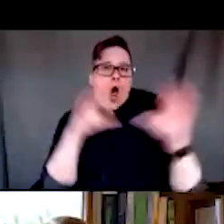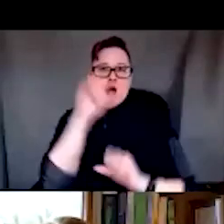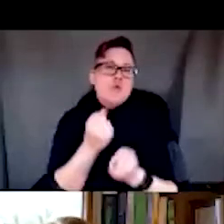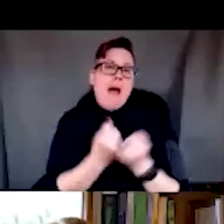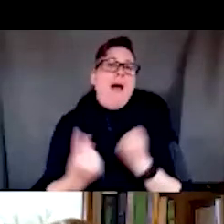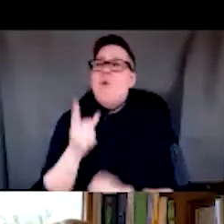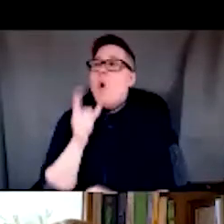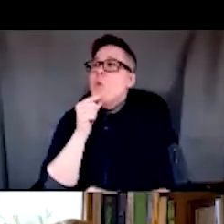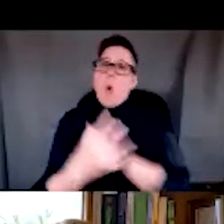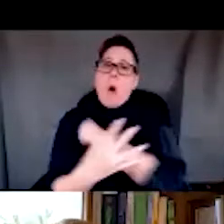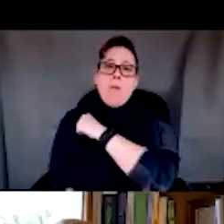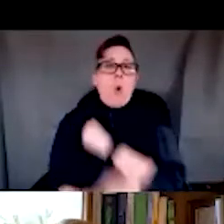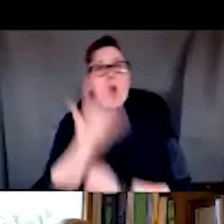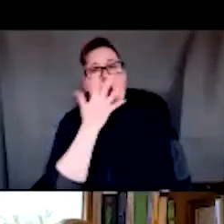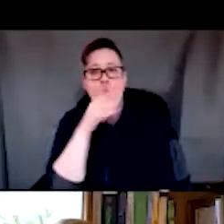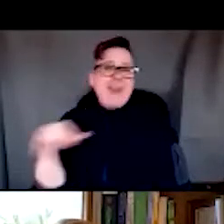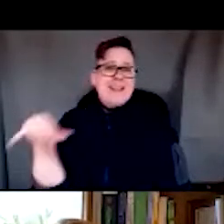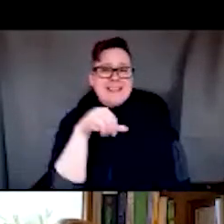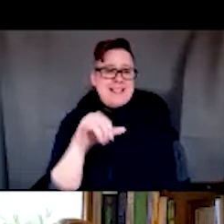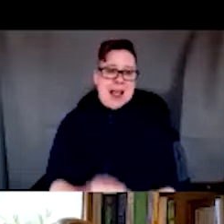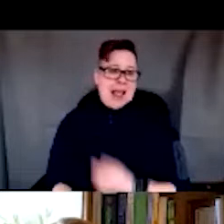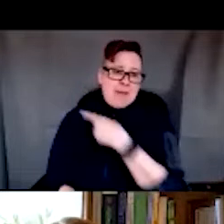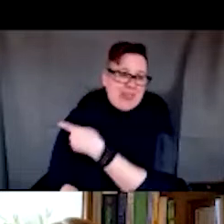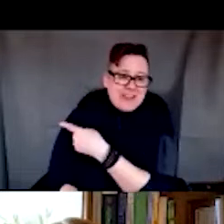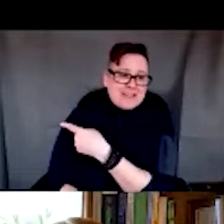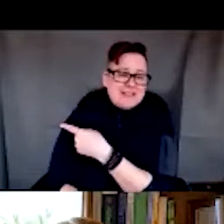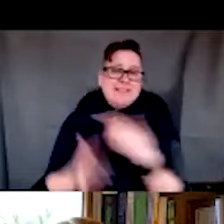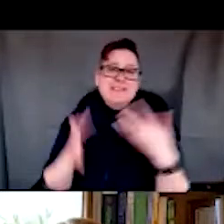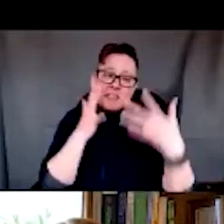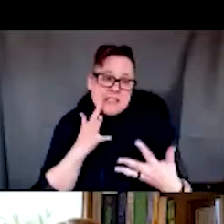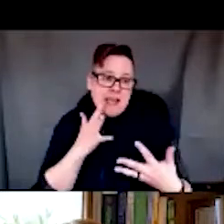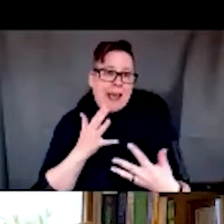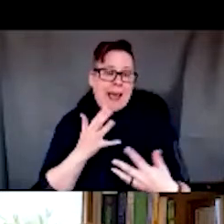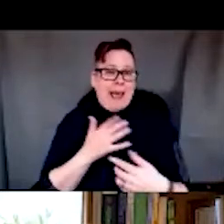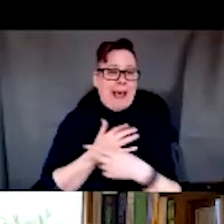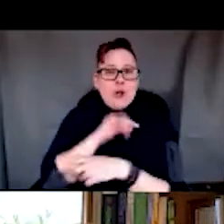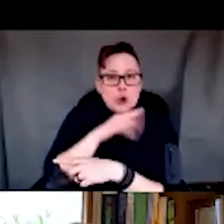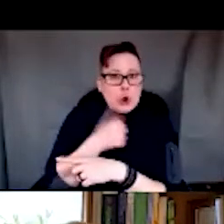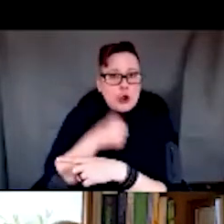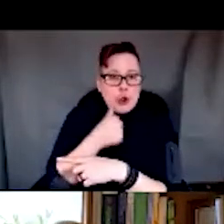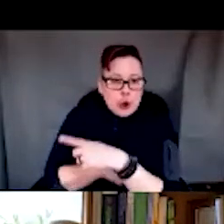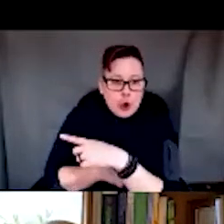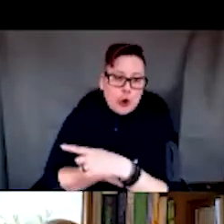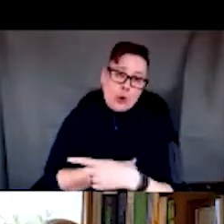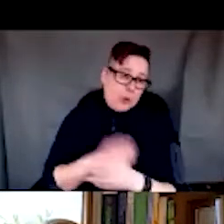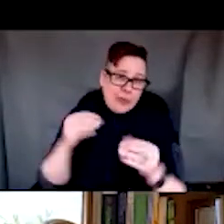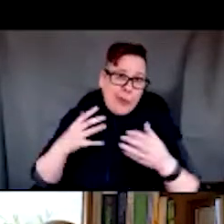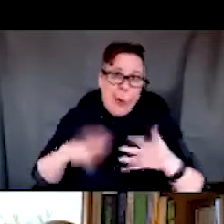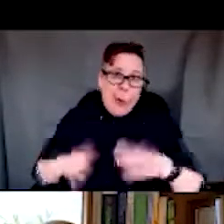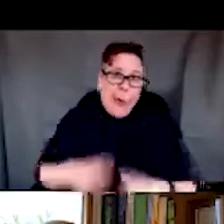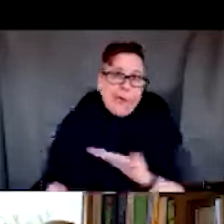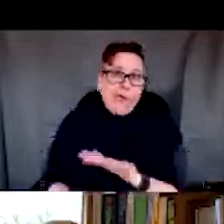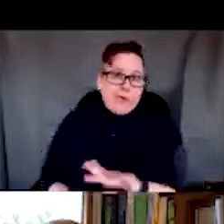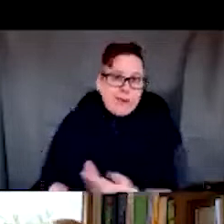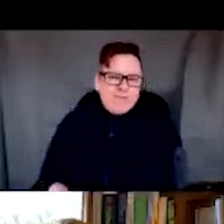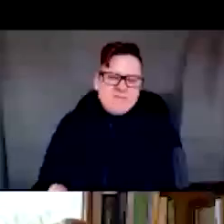poverty looks like this initial picture of this very sad, dirty, perhaps unclothed child.